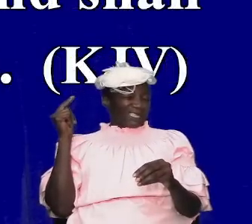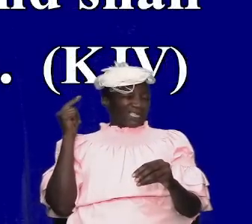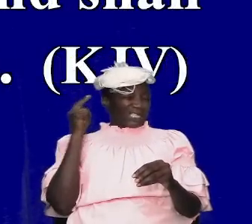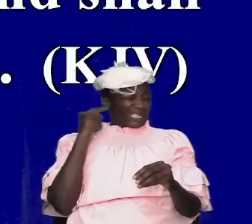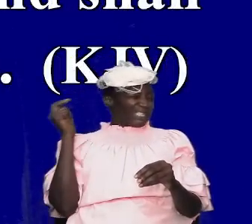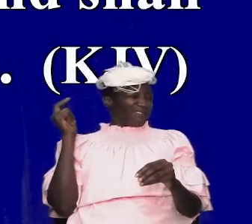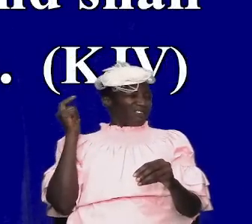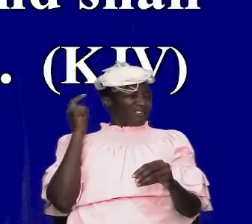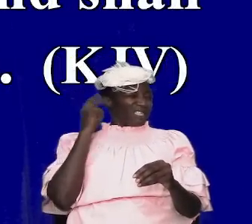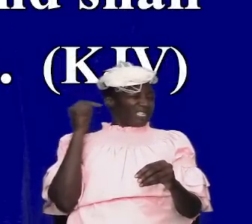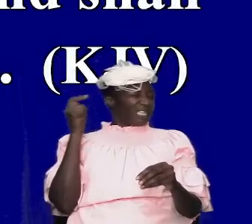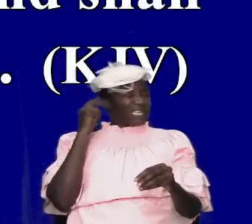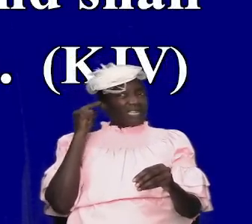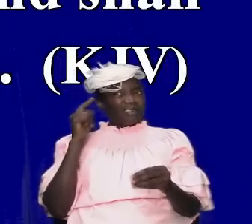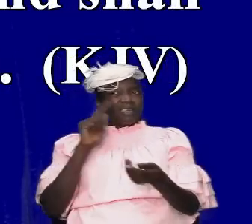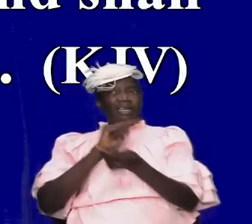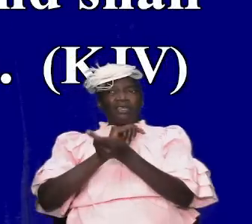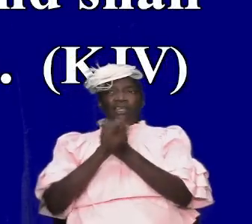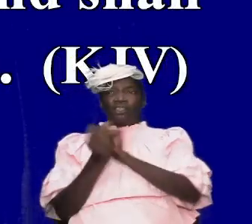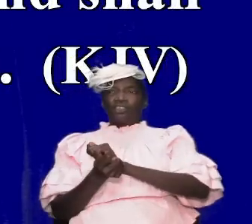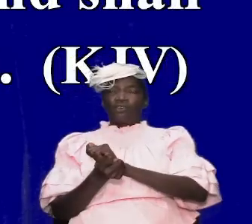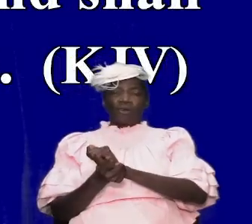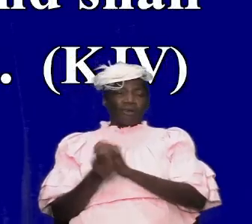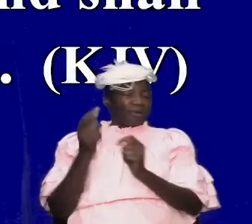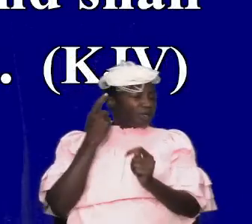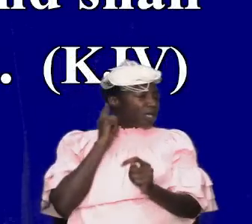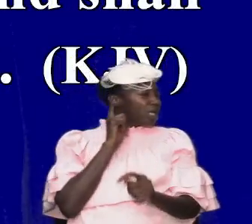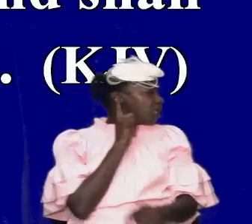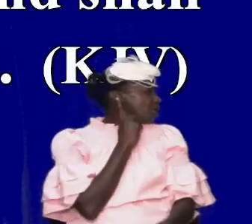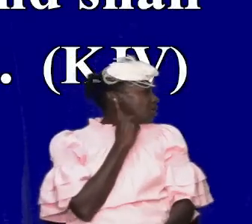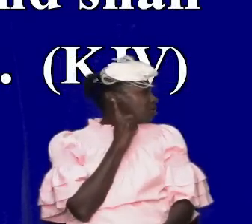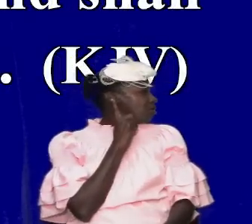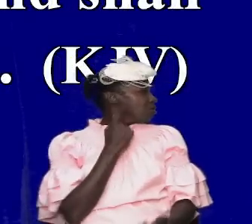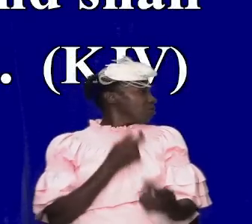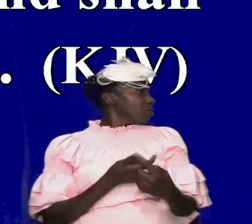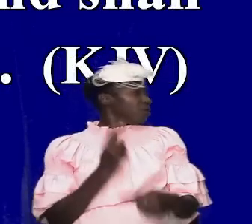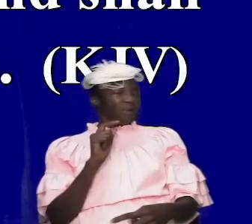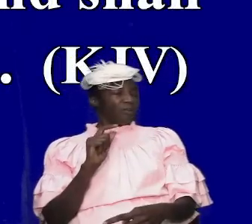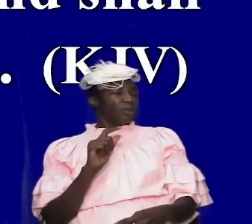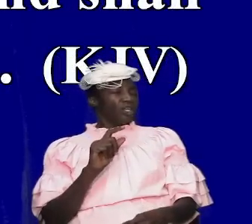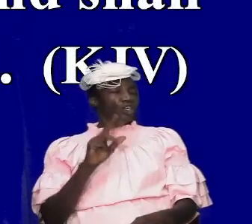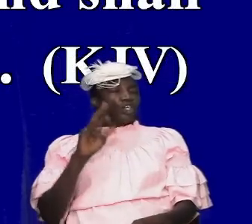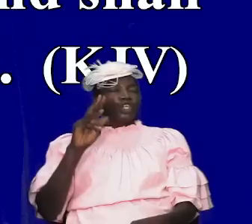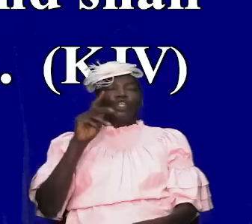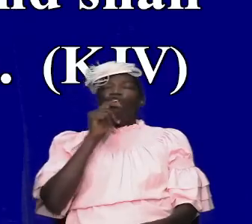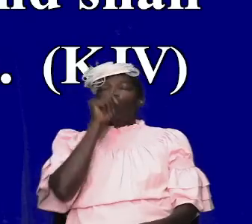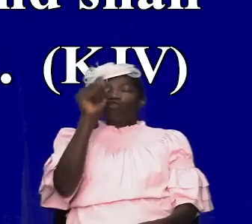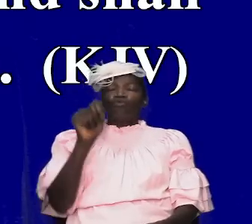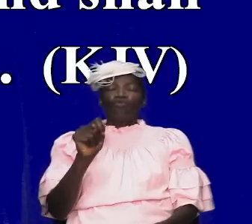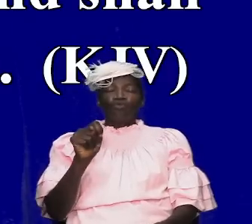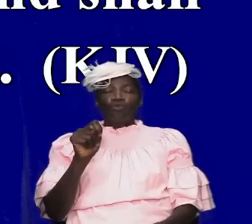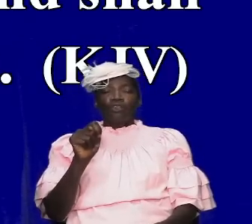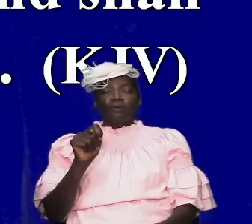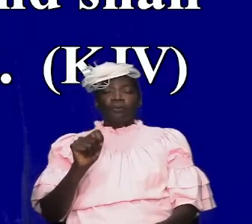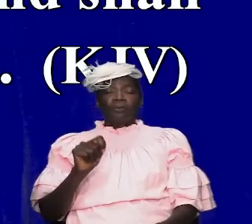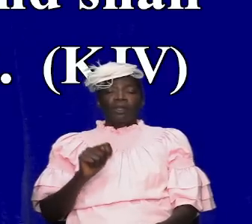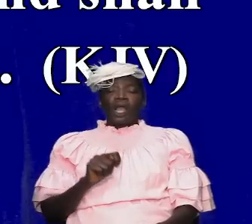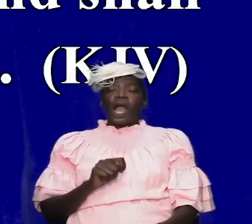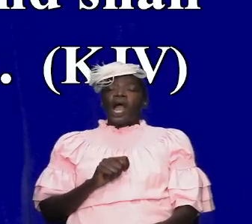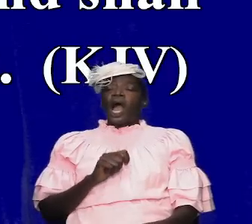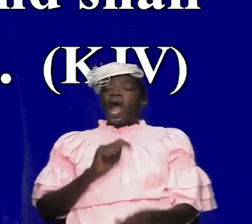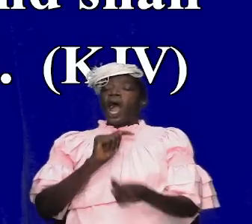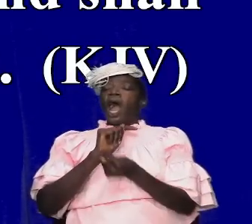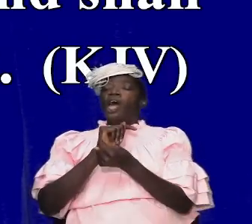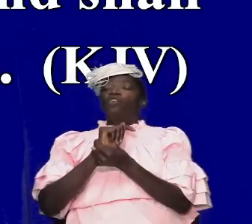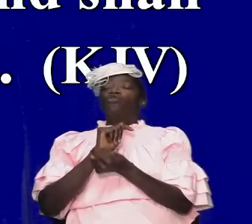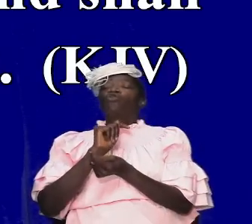and they shall turn away their ears from the truth and shall be turned on to fables